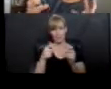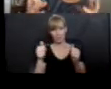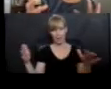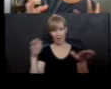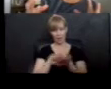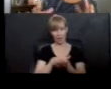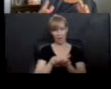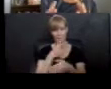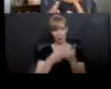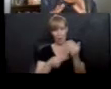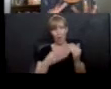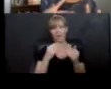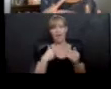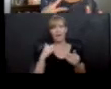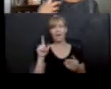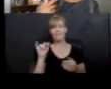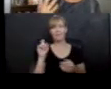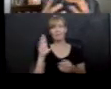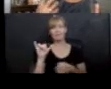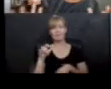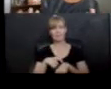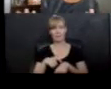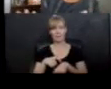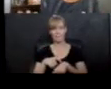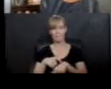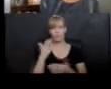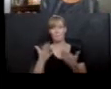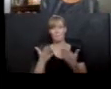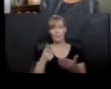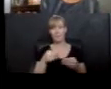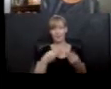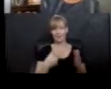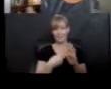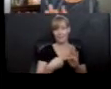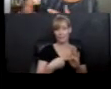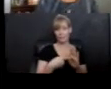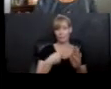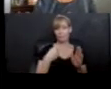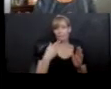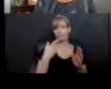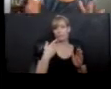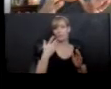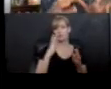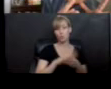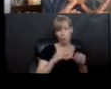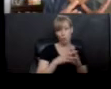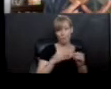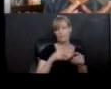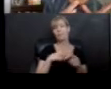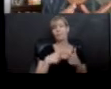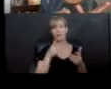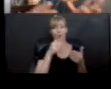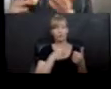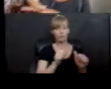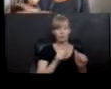and have a literacy block. So maybe you're showing an example of brilliant beginnings of stories, and then you're going to try it out. you might read some